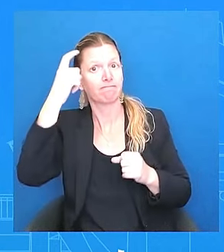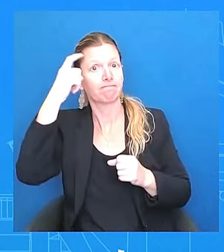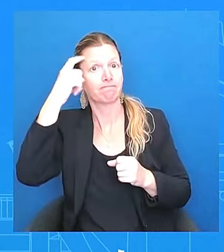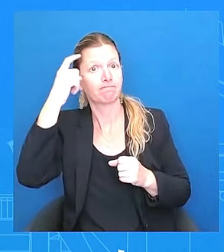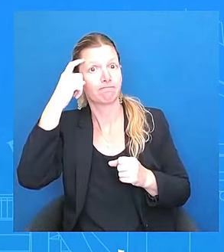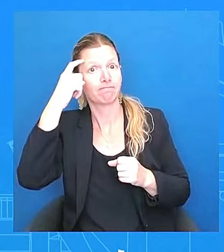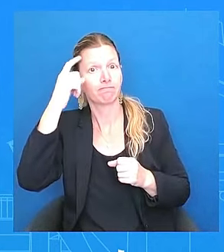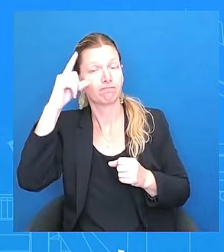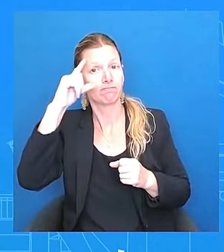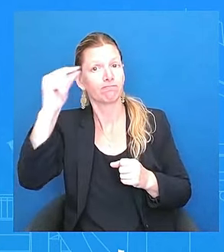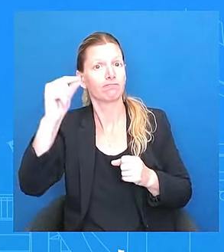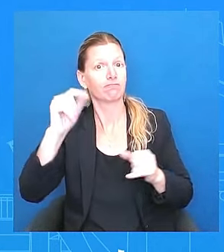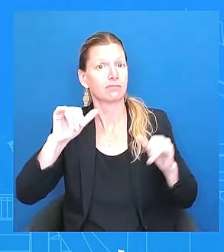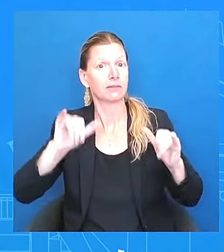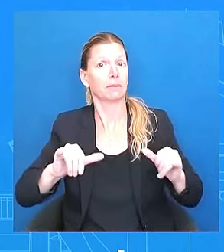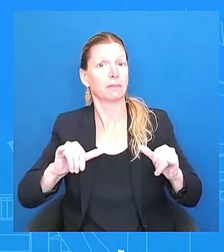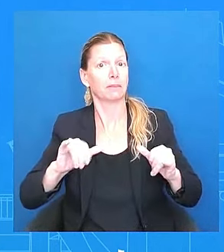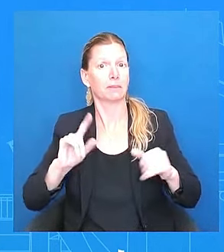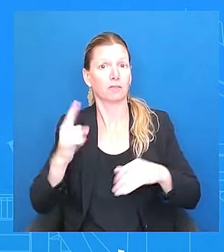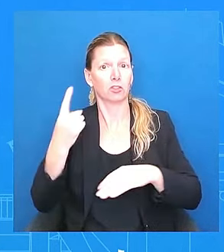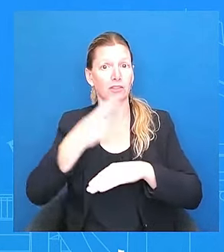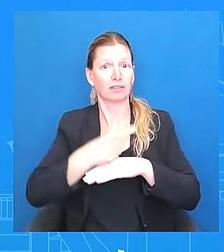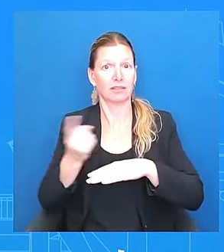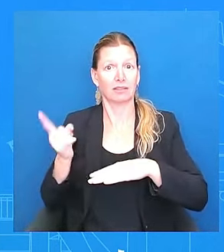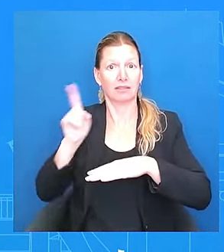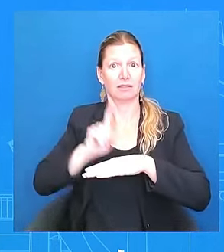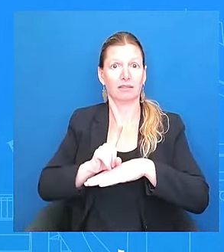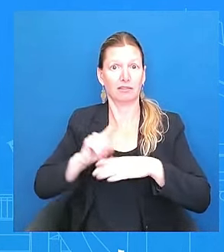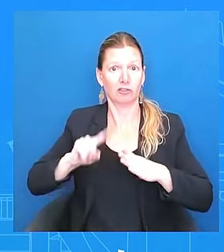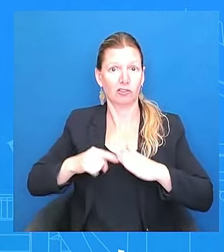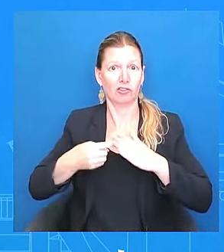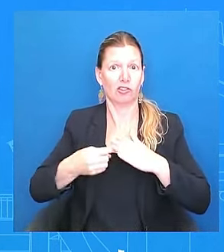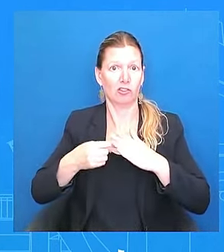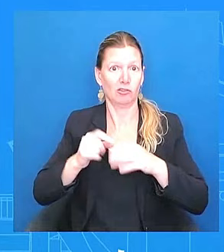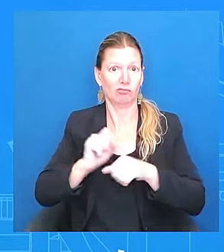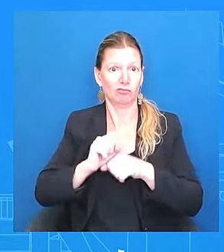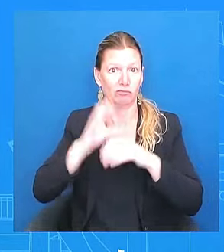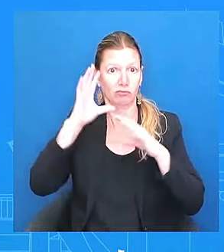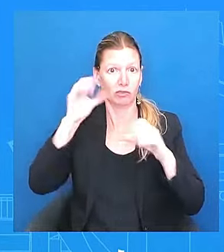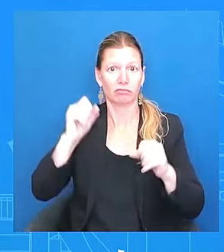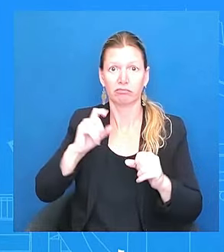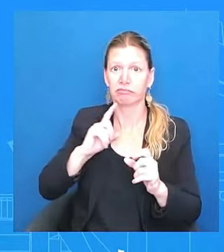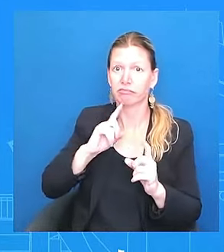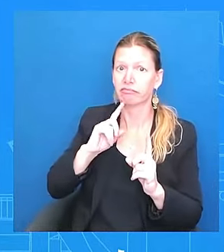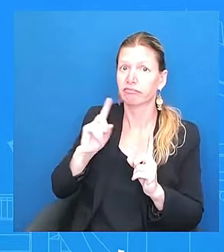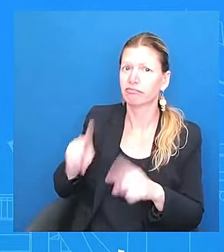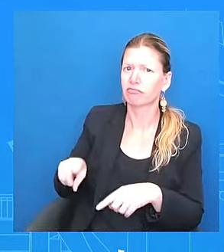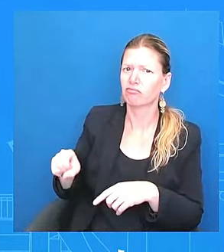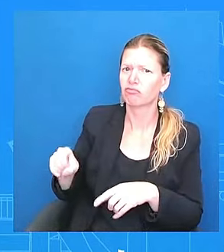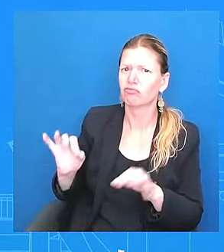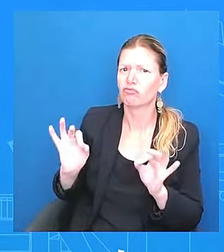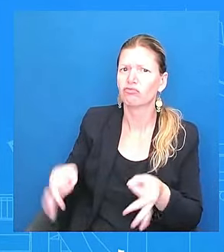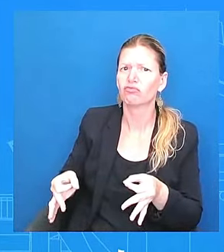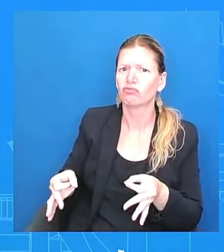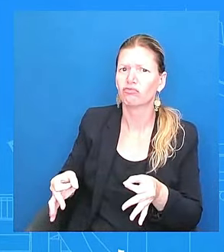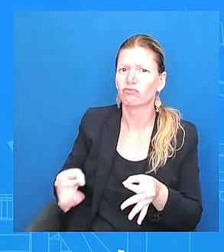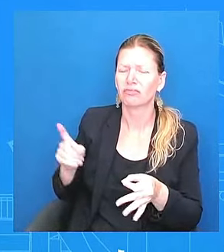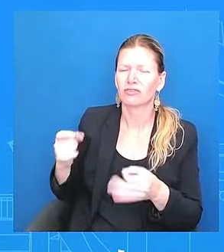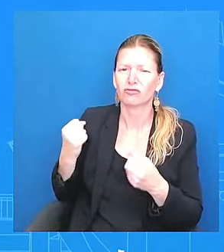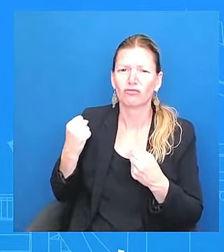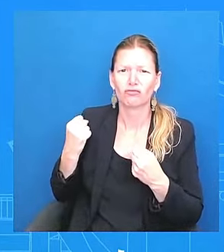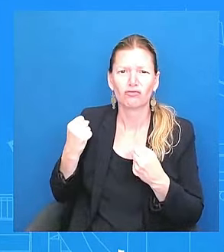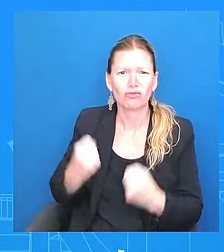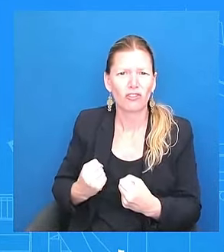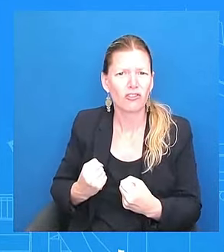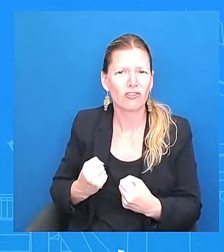I can say is this is a president who is strong and resolute in delivering for the American people. That's what I see. I see a